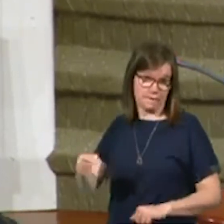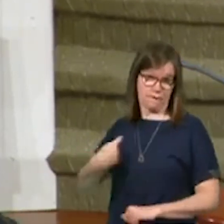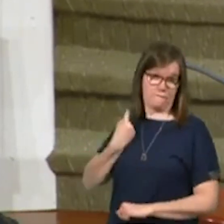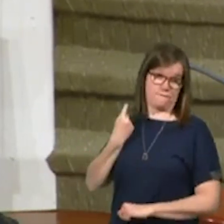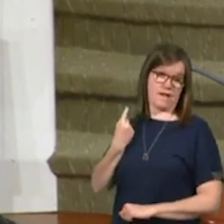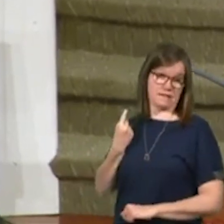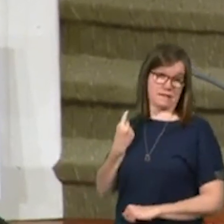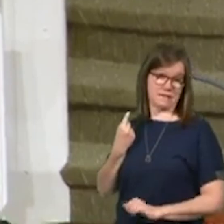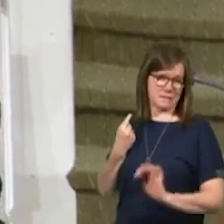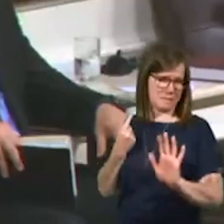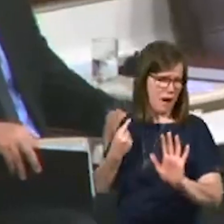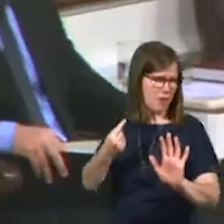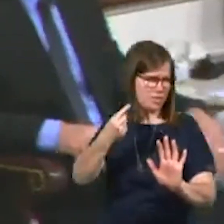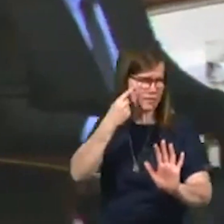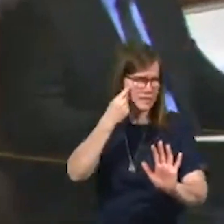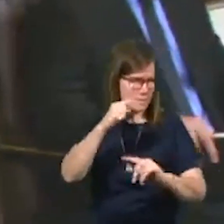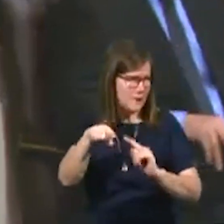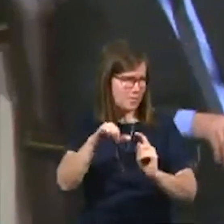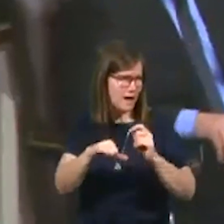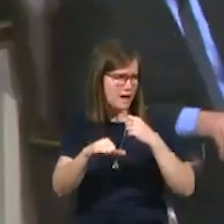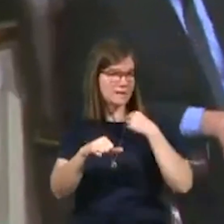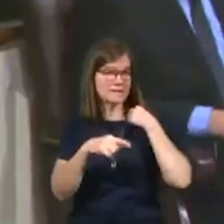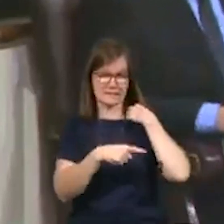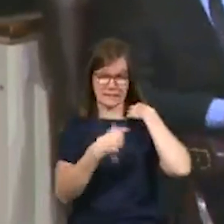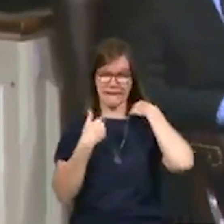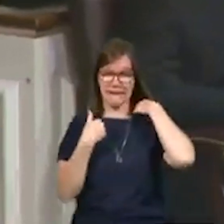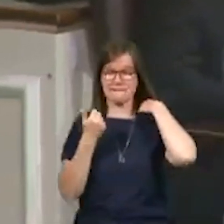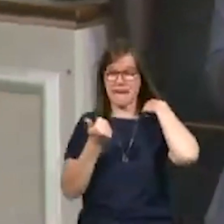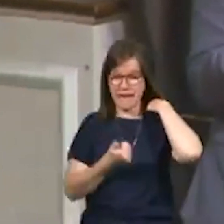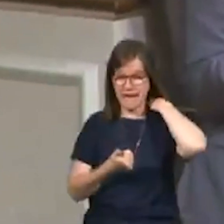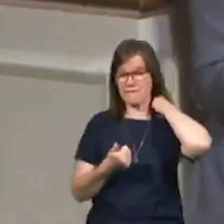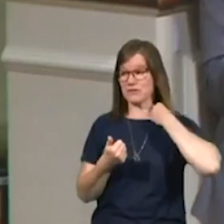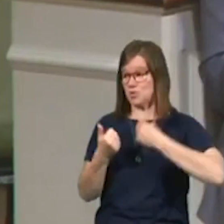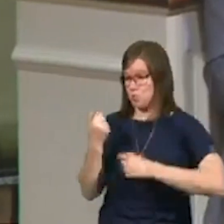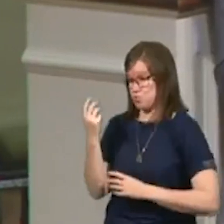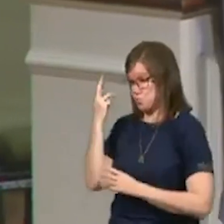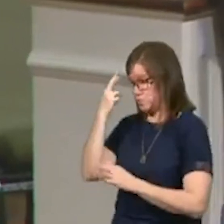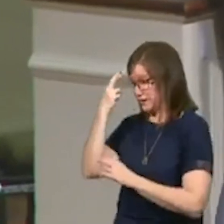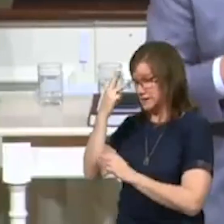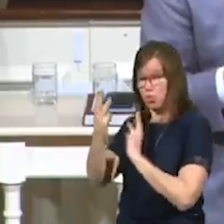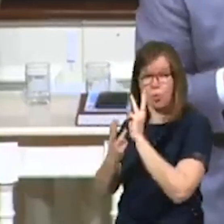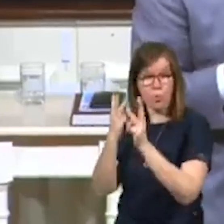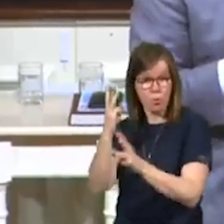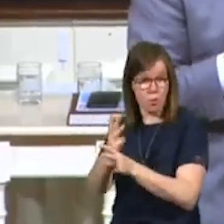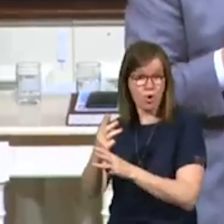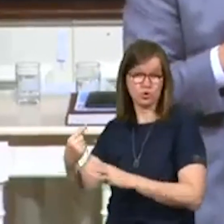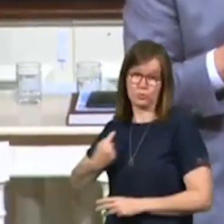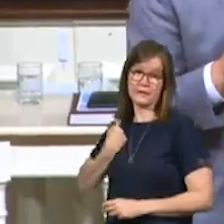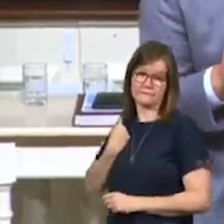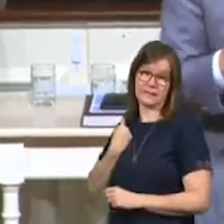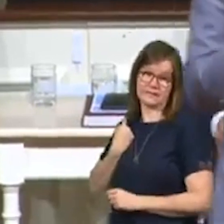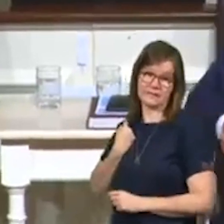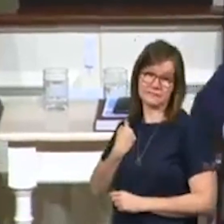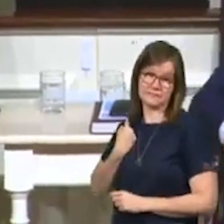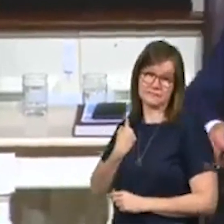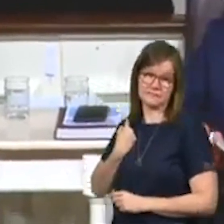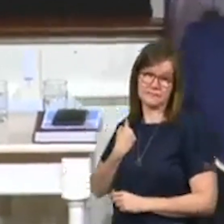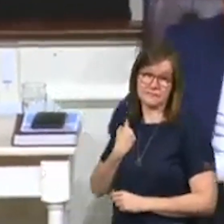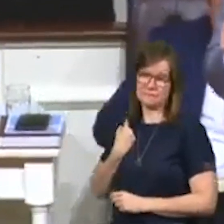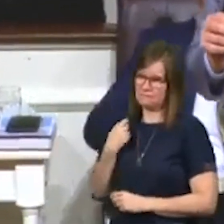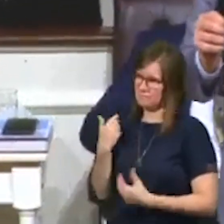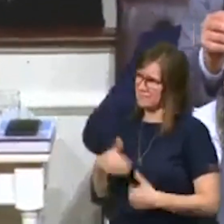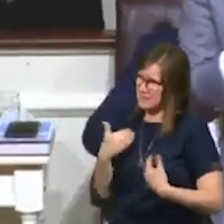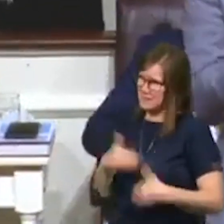Now, I want you to think about that. She had every reason in the world to be offended. Here she is